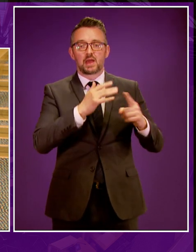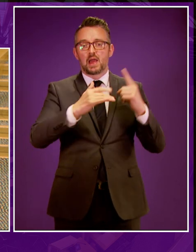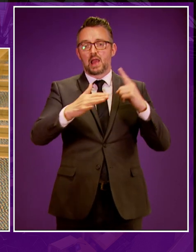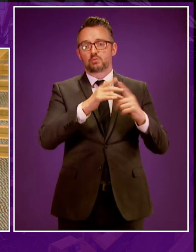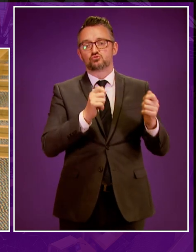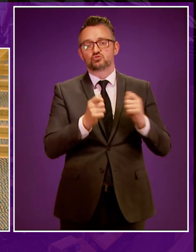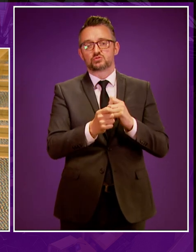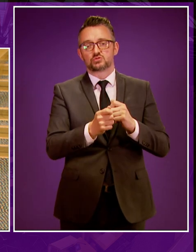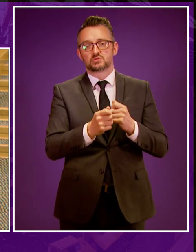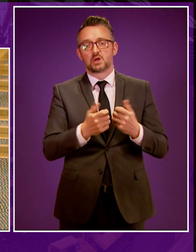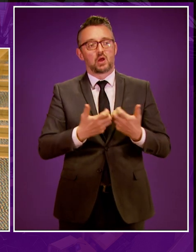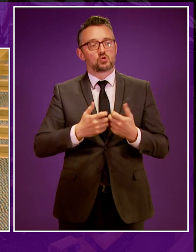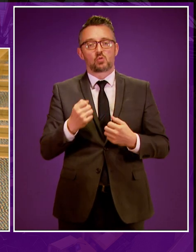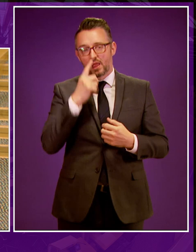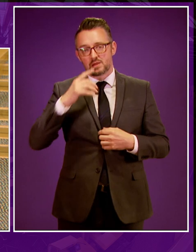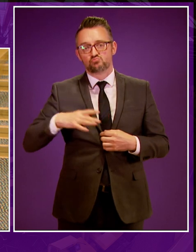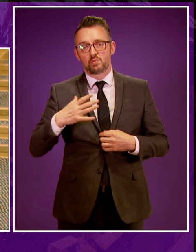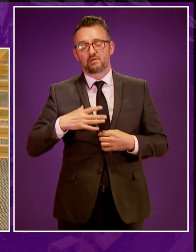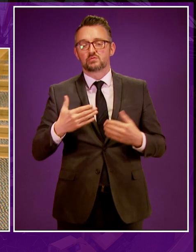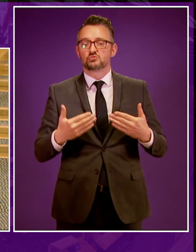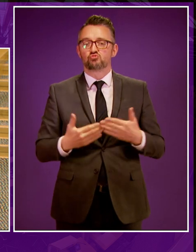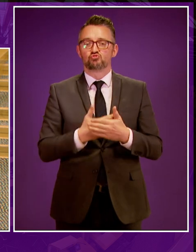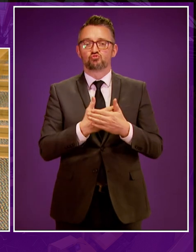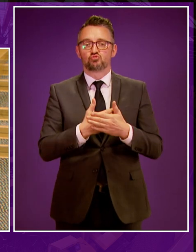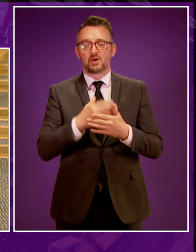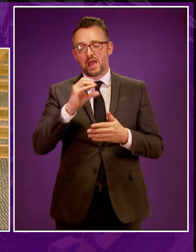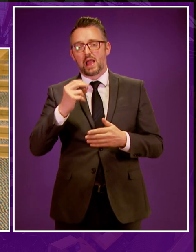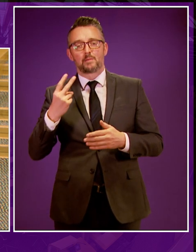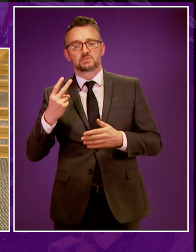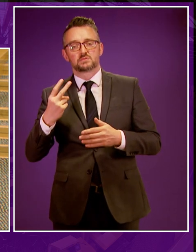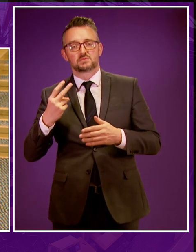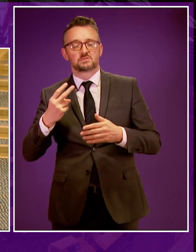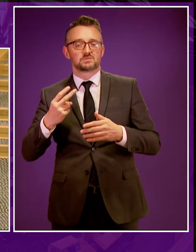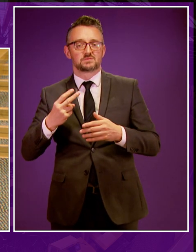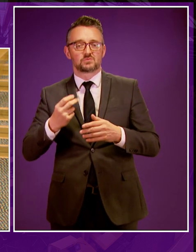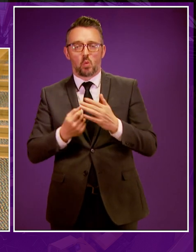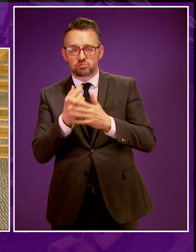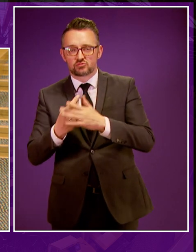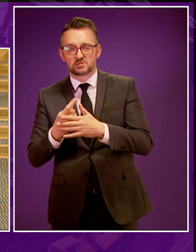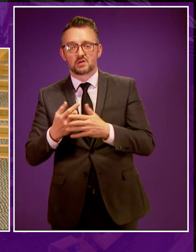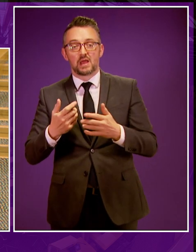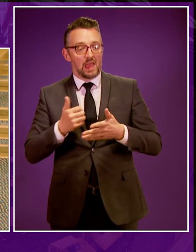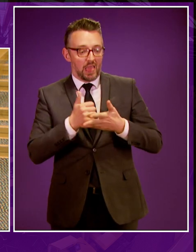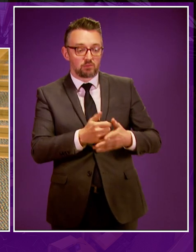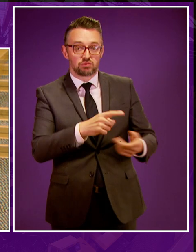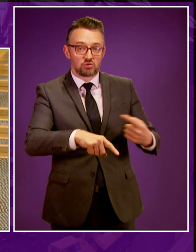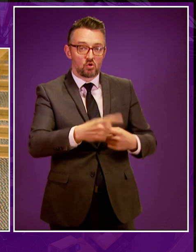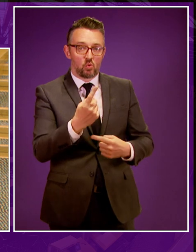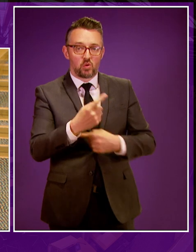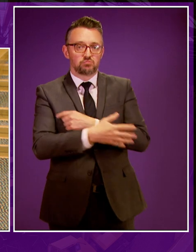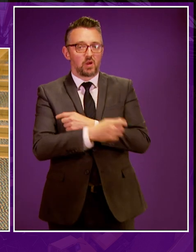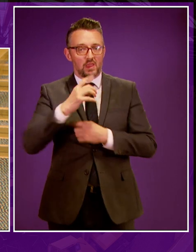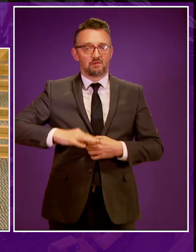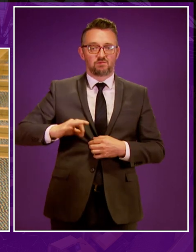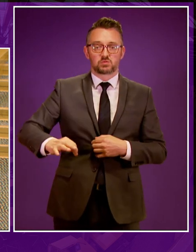economic responsibility to prepare Scotland for new low-carbon opportunities and a social responsibility to help those in most need access affordable